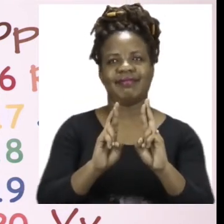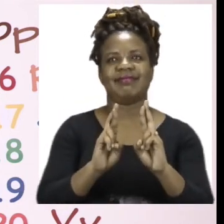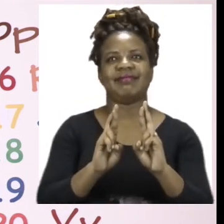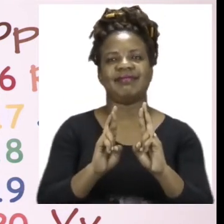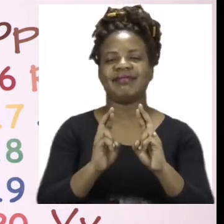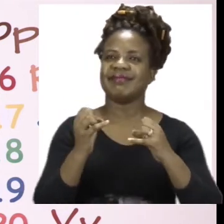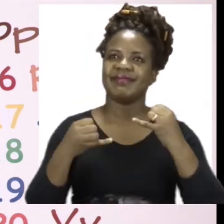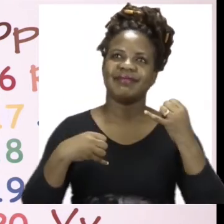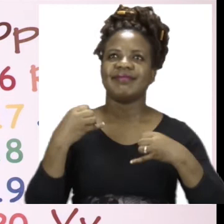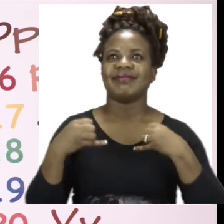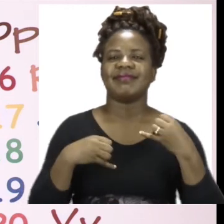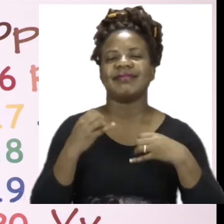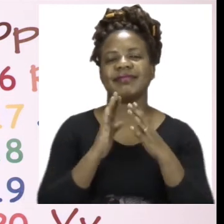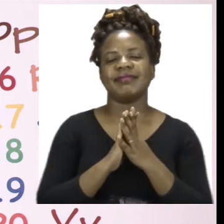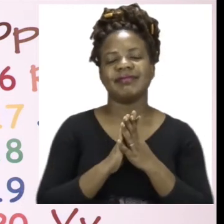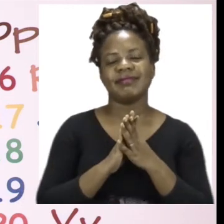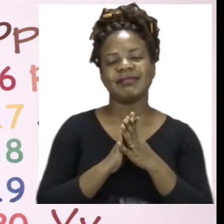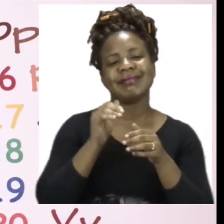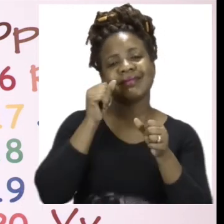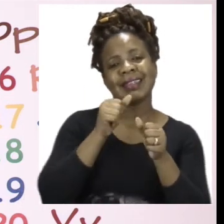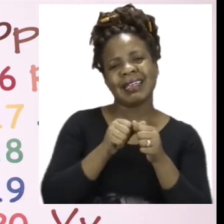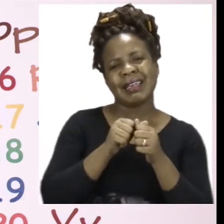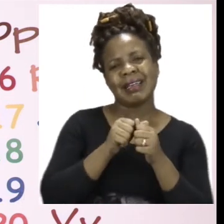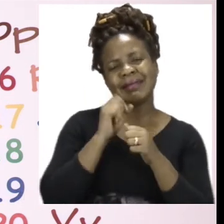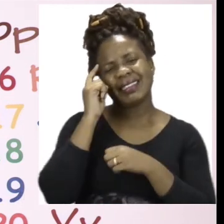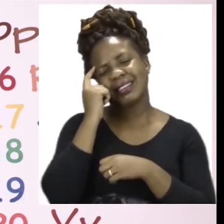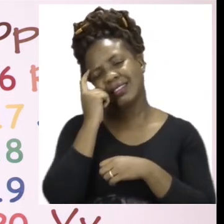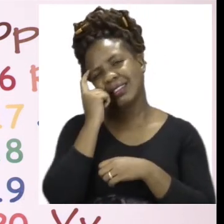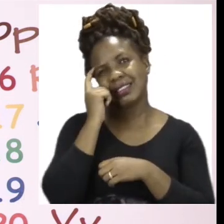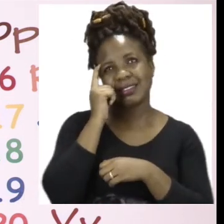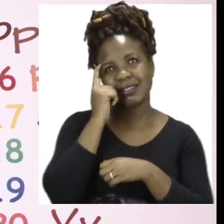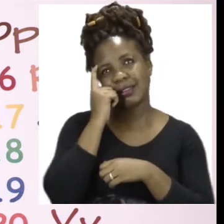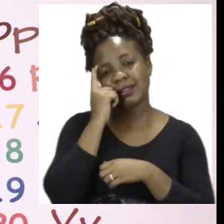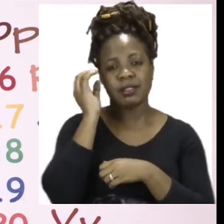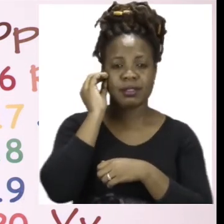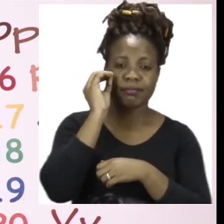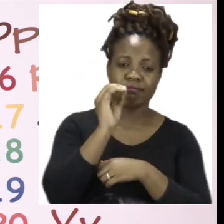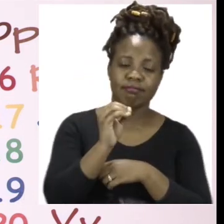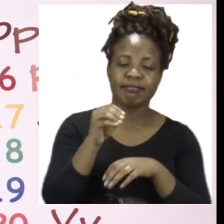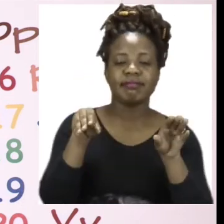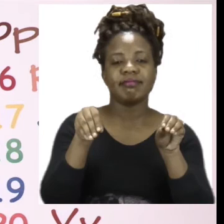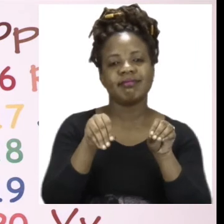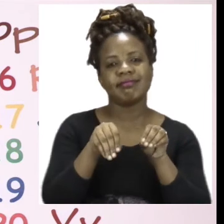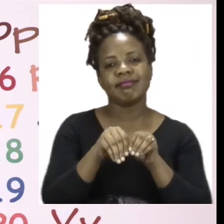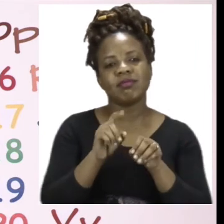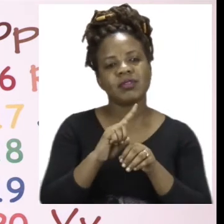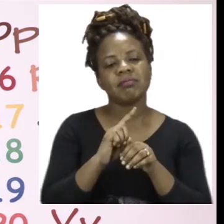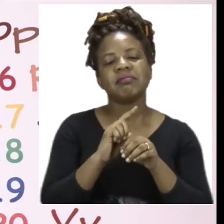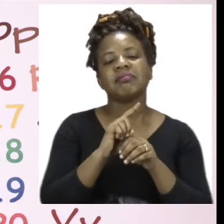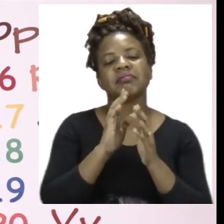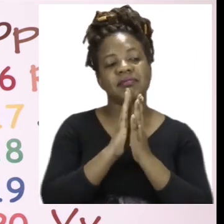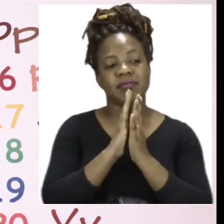if you are not sure or you can't remember what to do, you can always ask an adult for help.